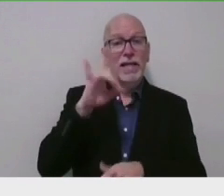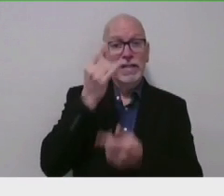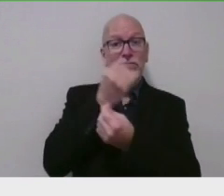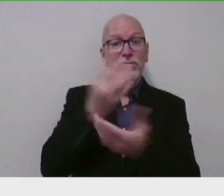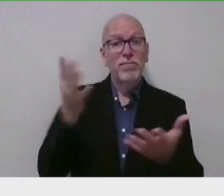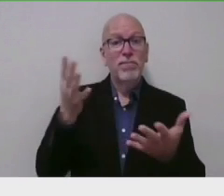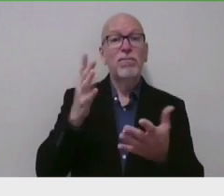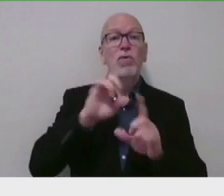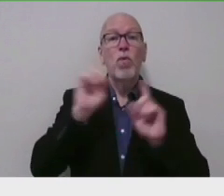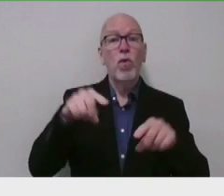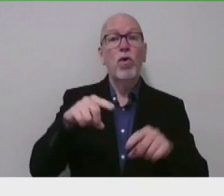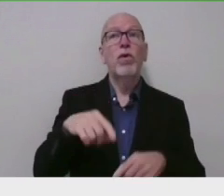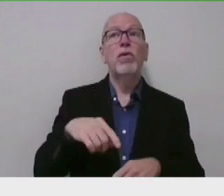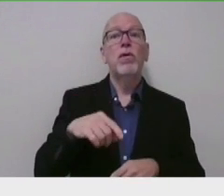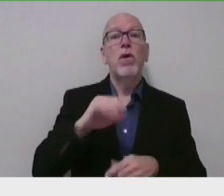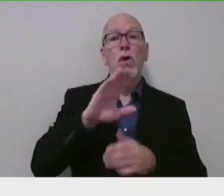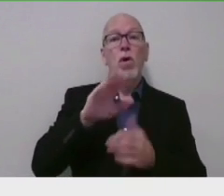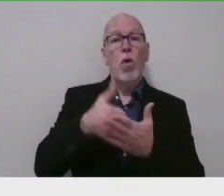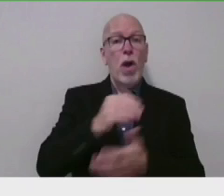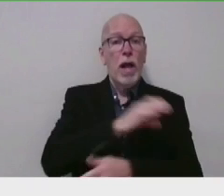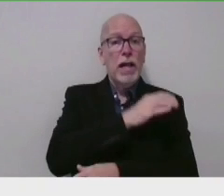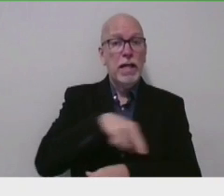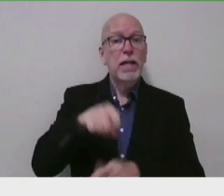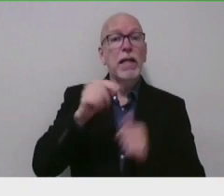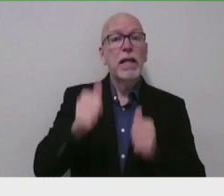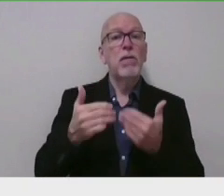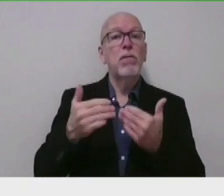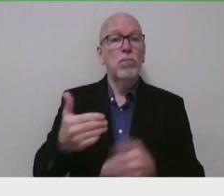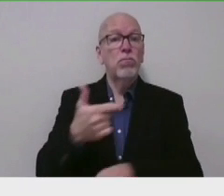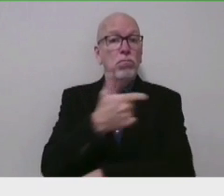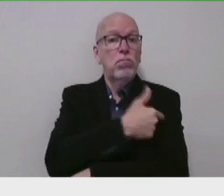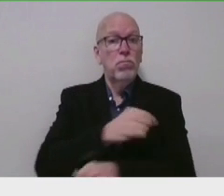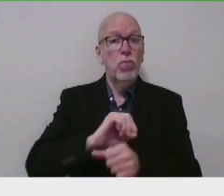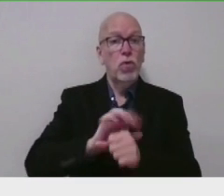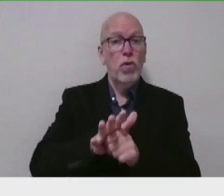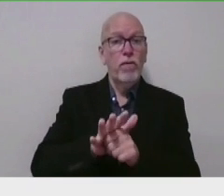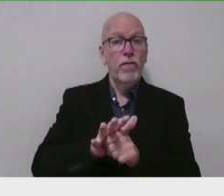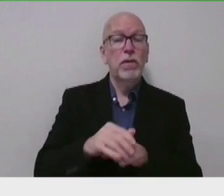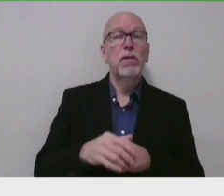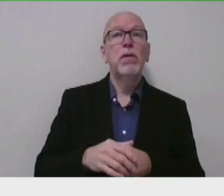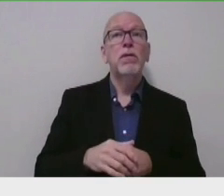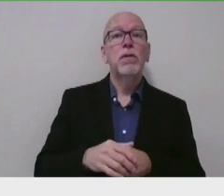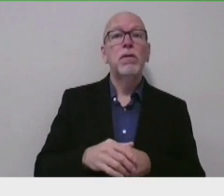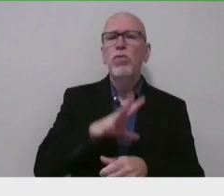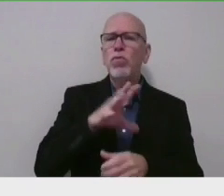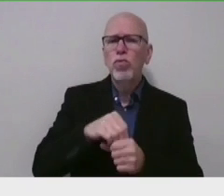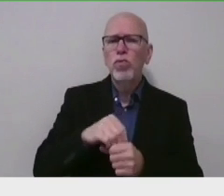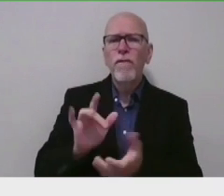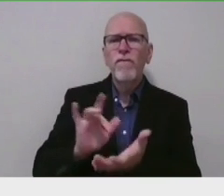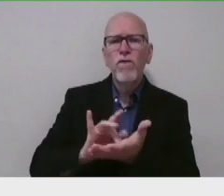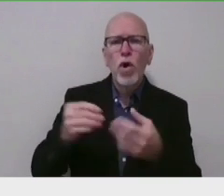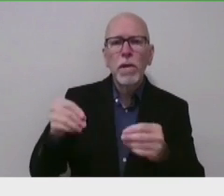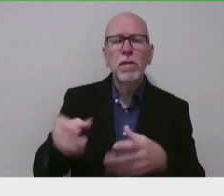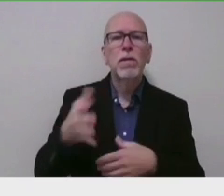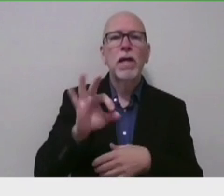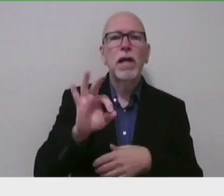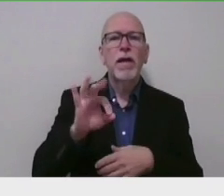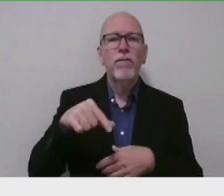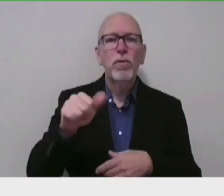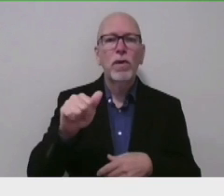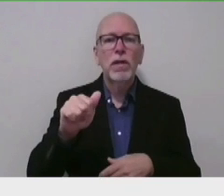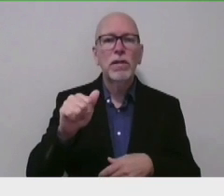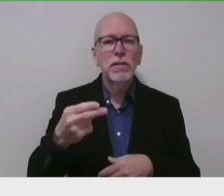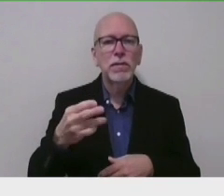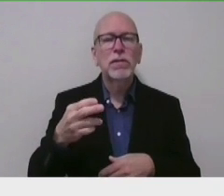order that allows our clinics to administer the COVID-19 vaccine. And this includes pharmacies, FQHCs, mobile